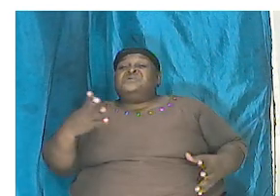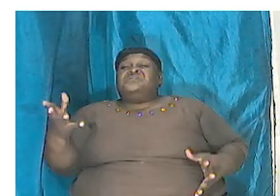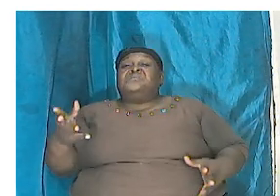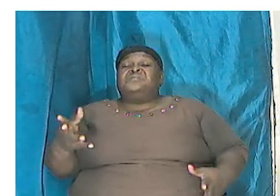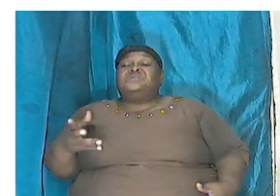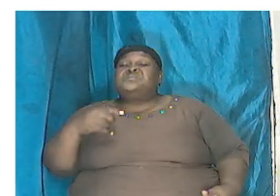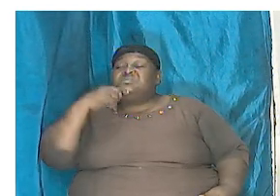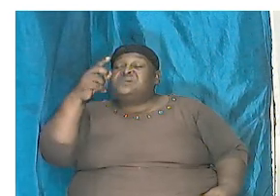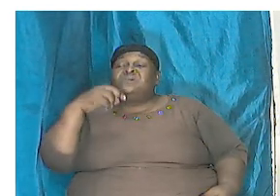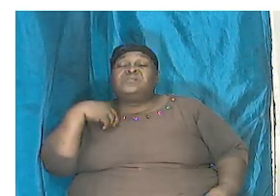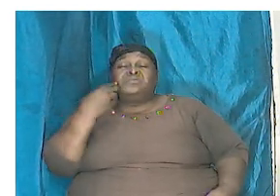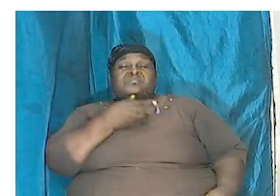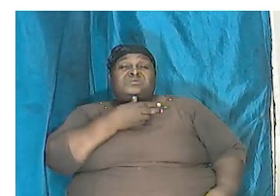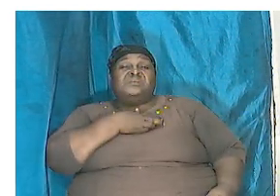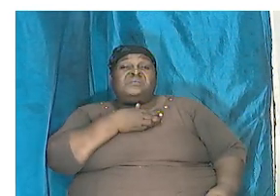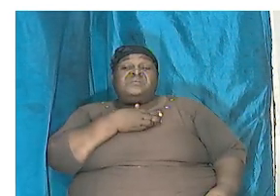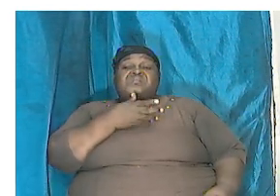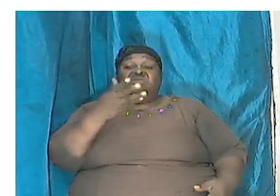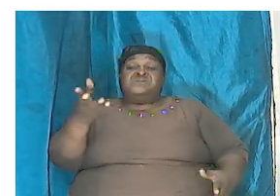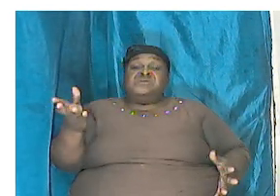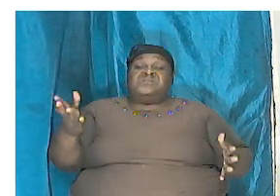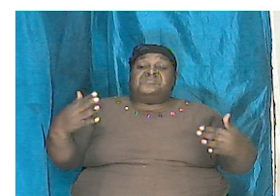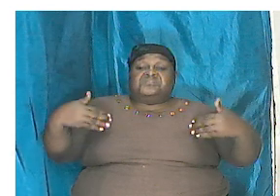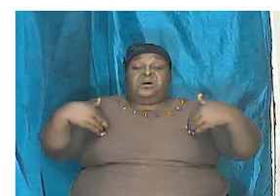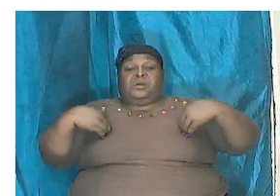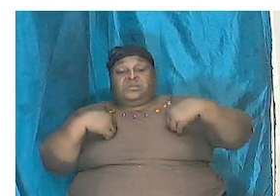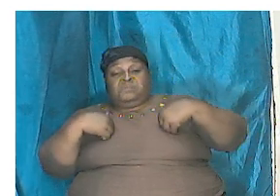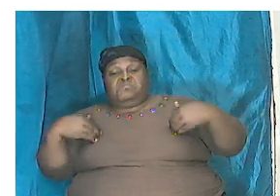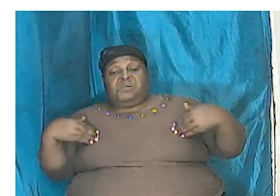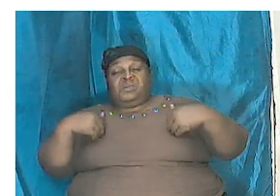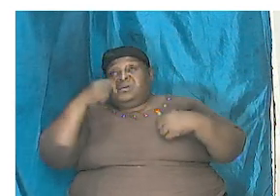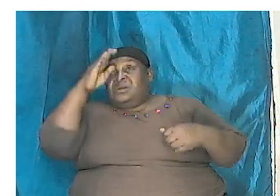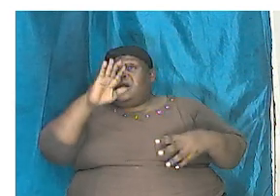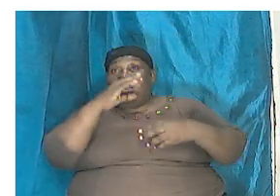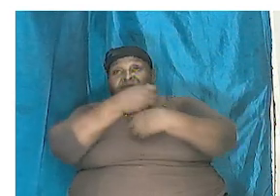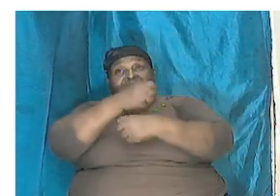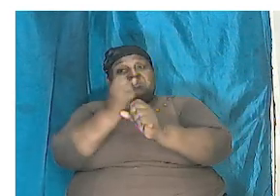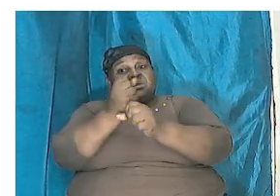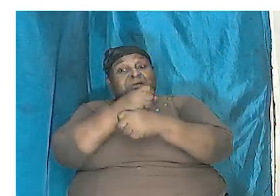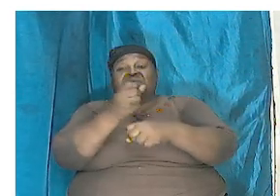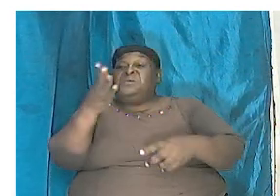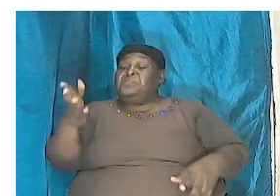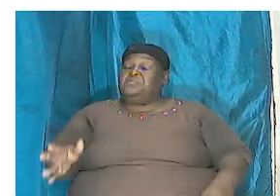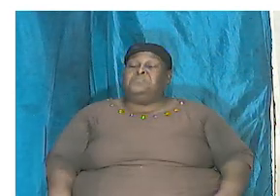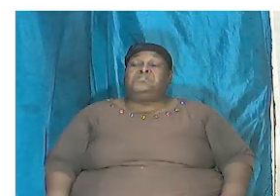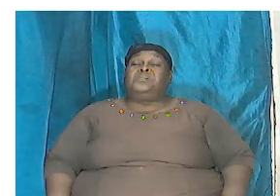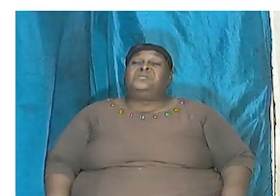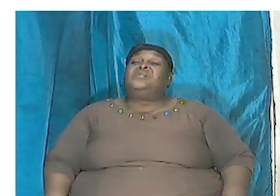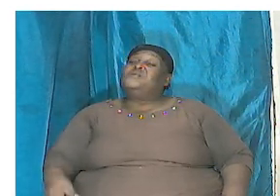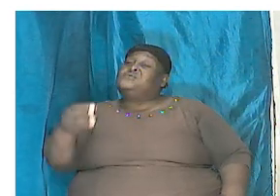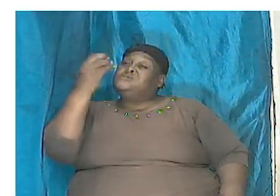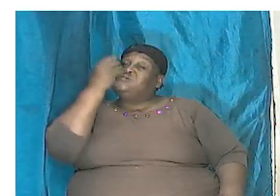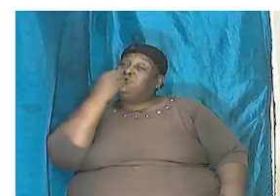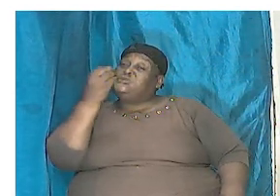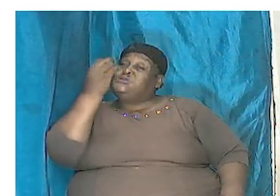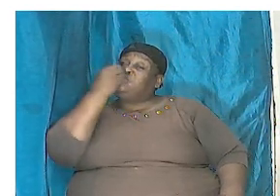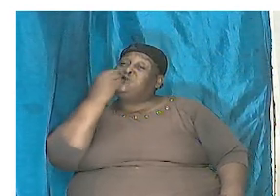tell us that these creatures God made them to eat